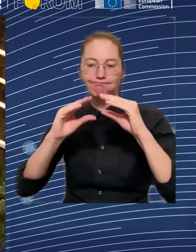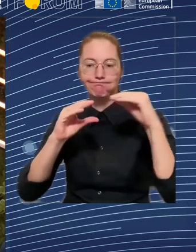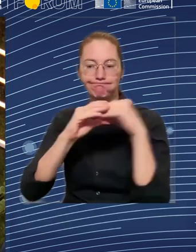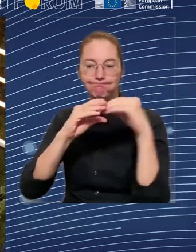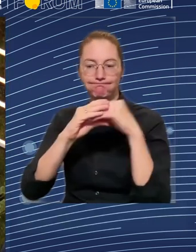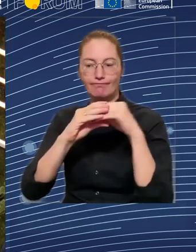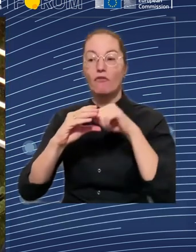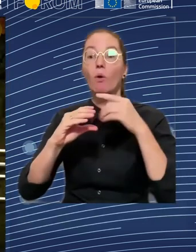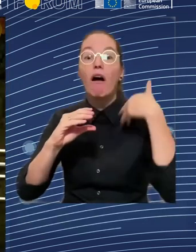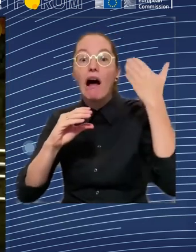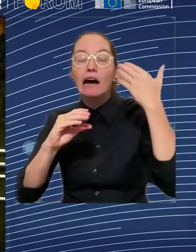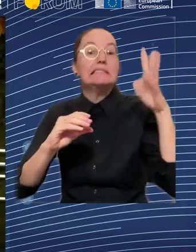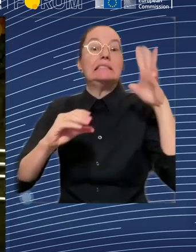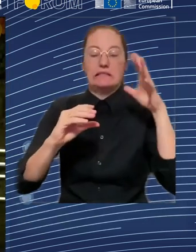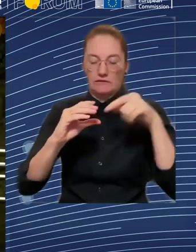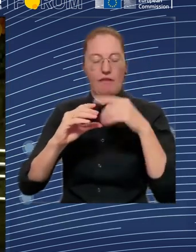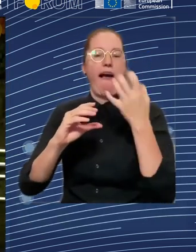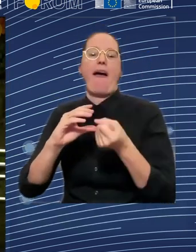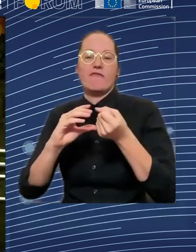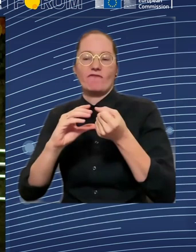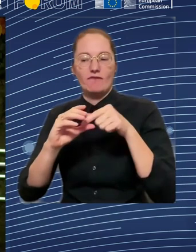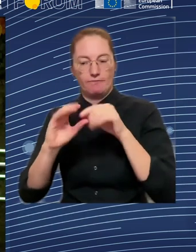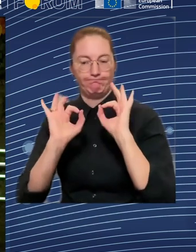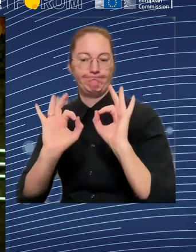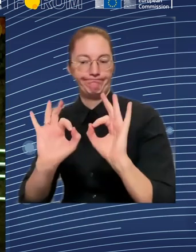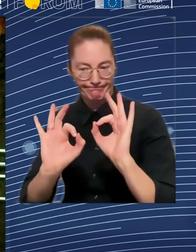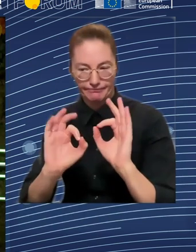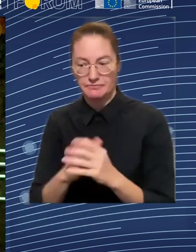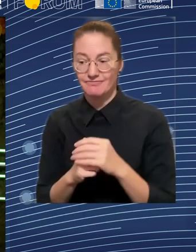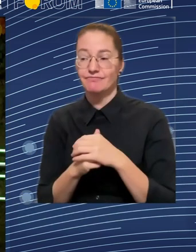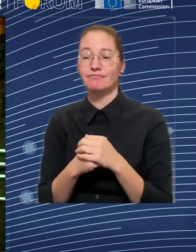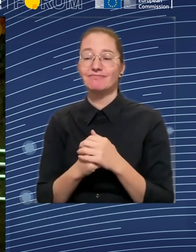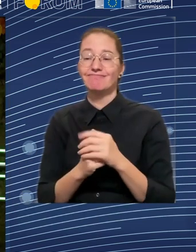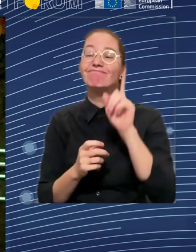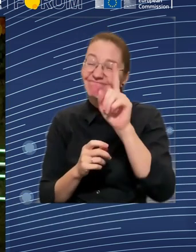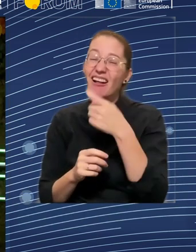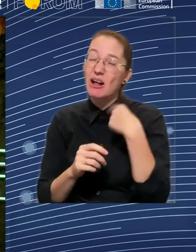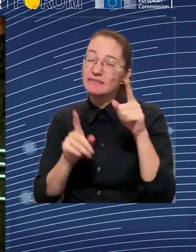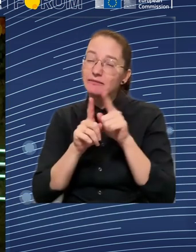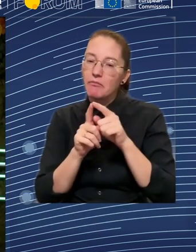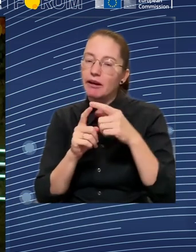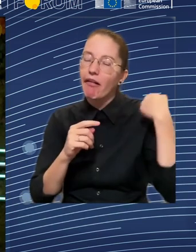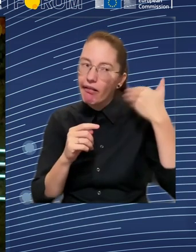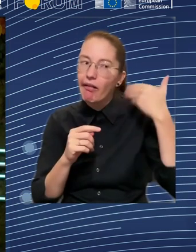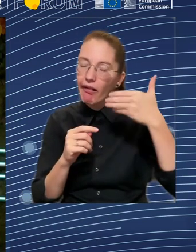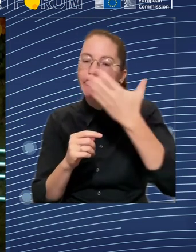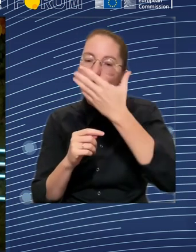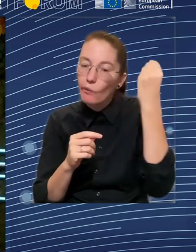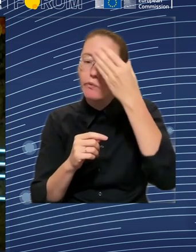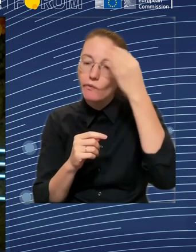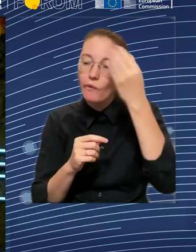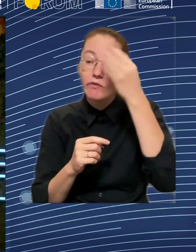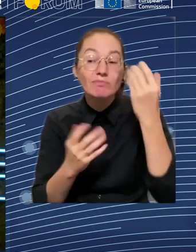single year we lose a big city in Europe. So, as I have mentioned, it is very important to first think when we can mobilize